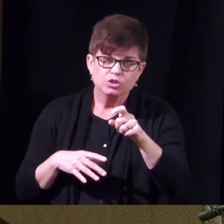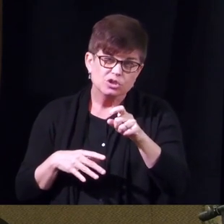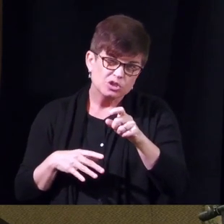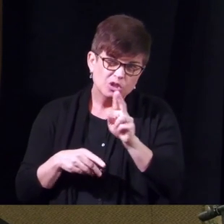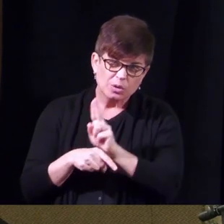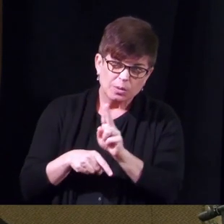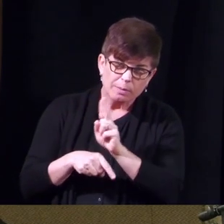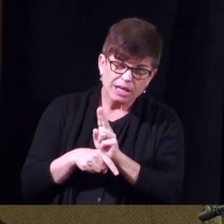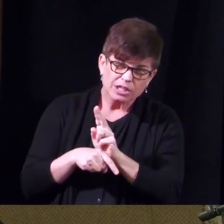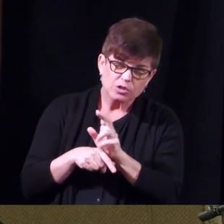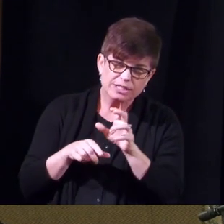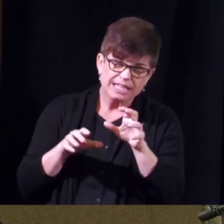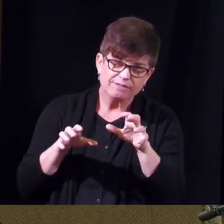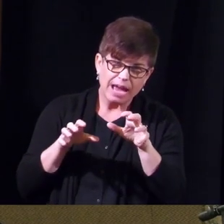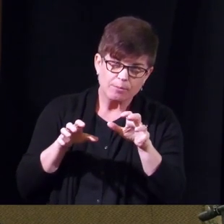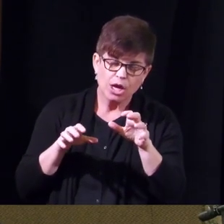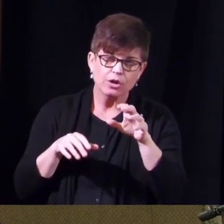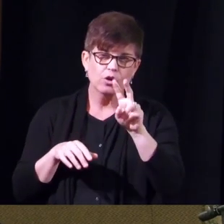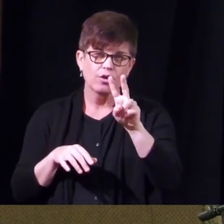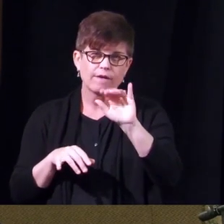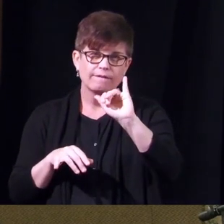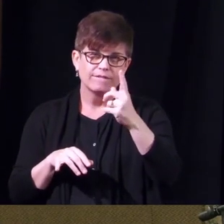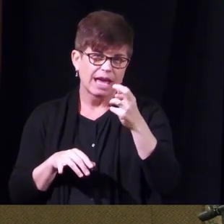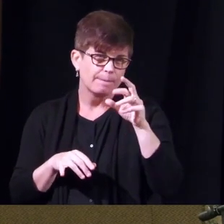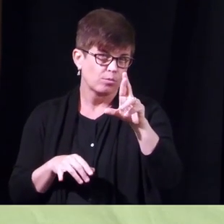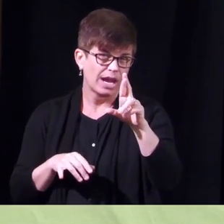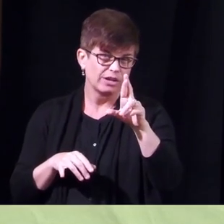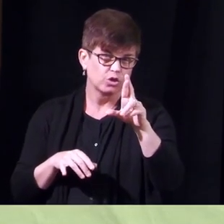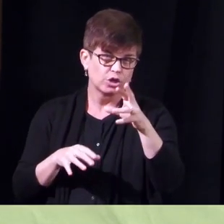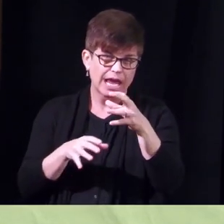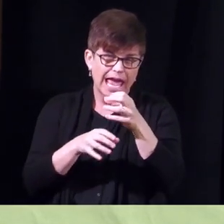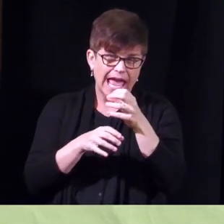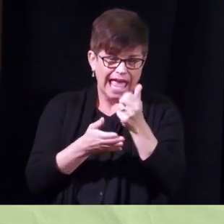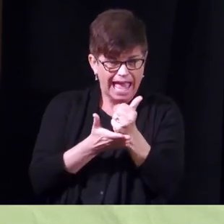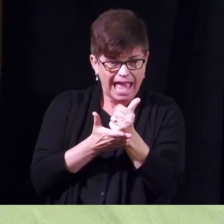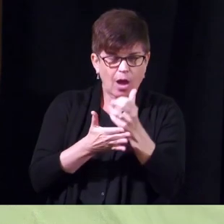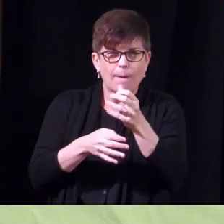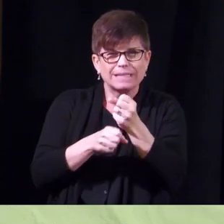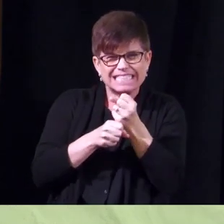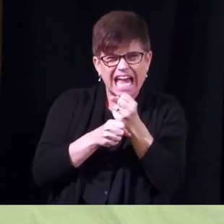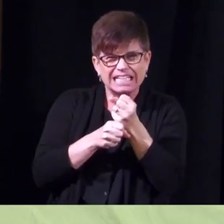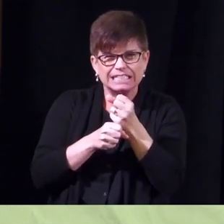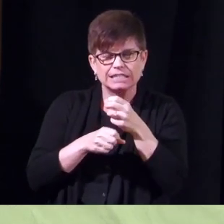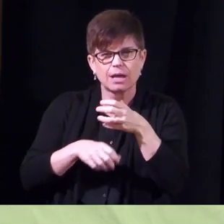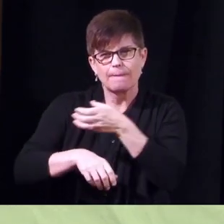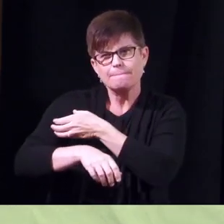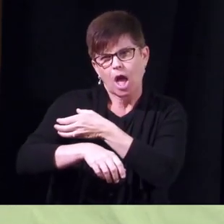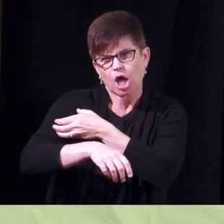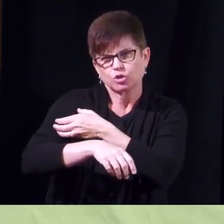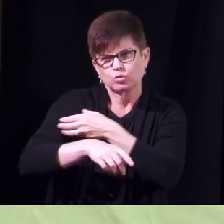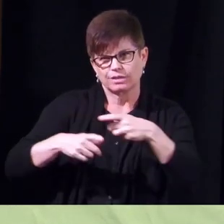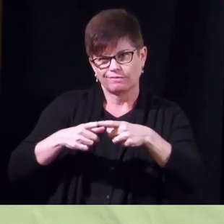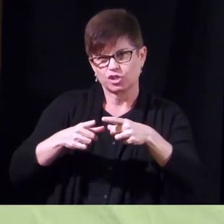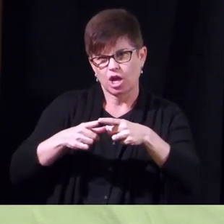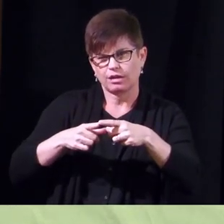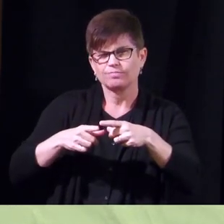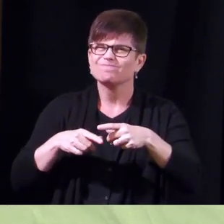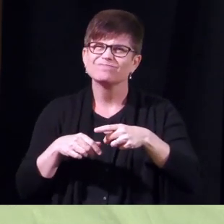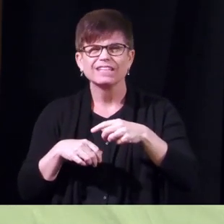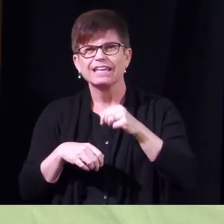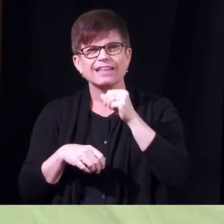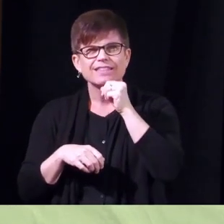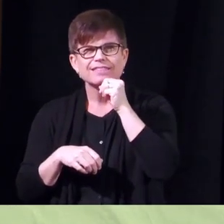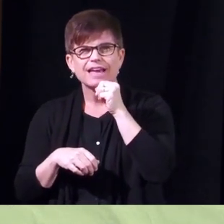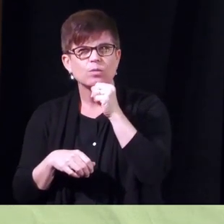using a vibrator to help tighten the muscles uh the vibrator is not going to tighten the muscles